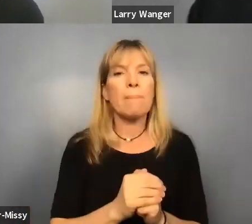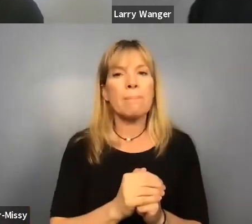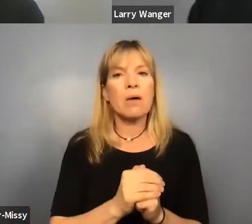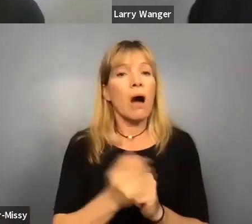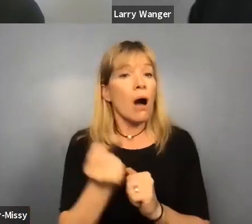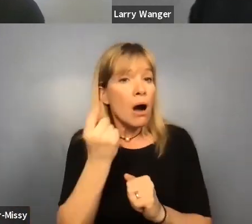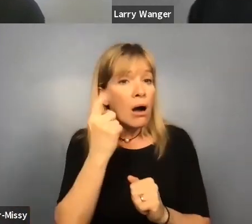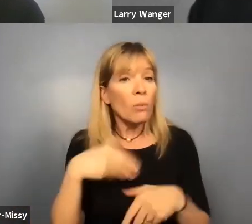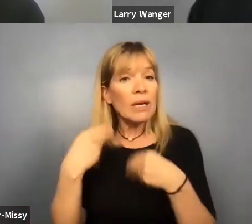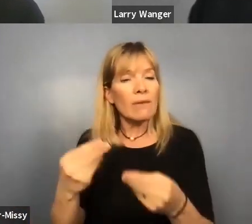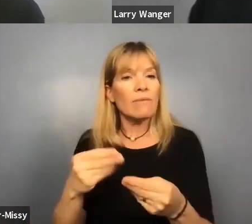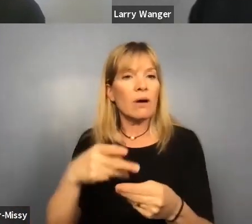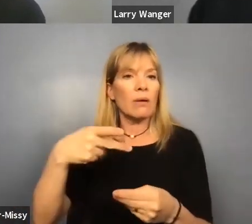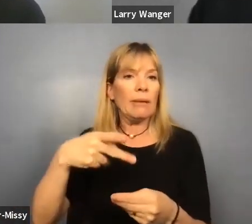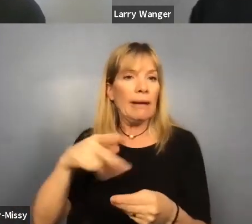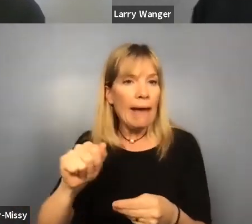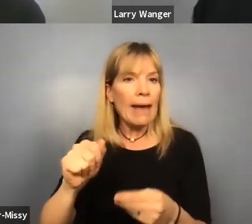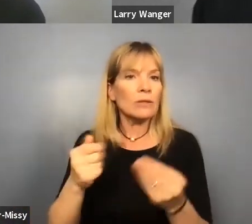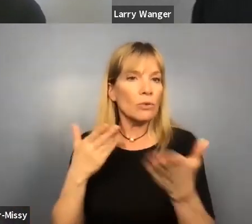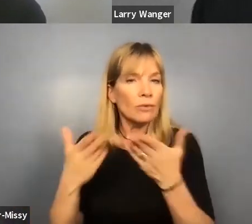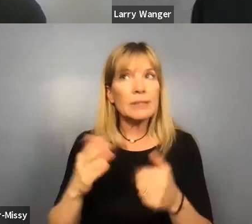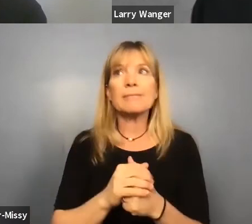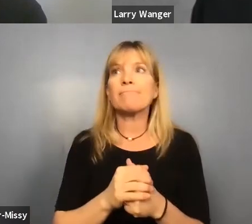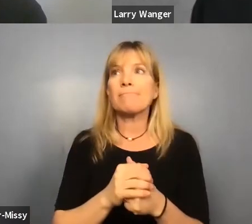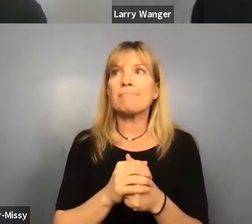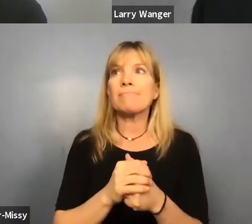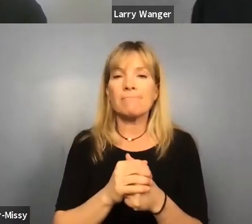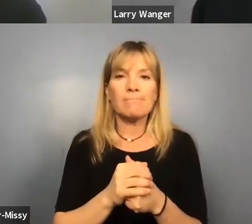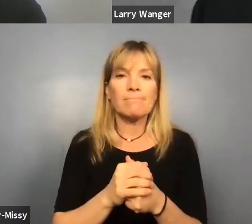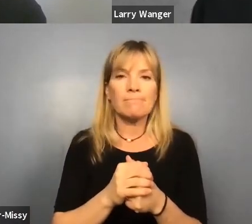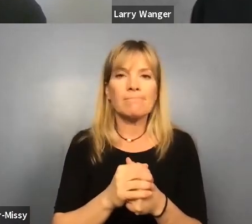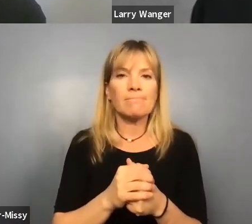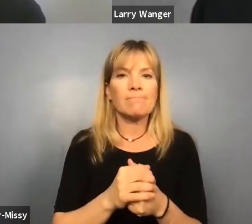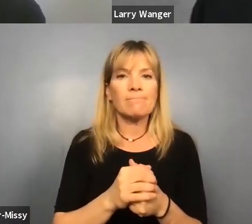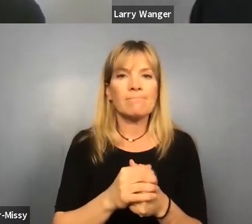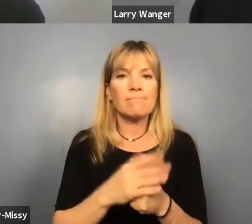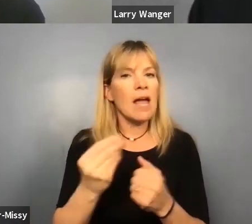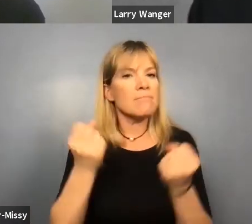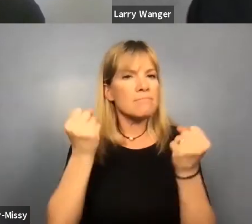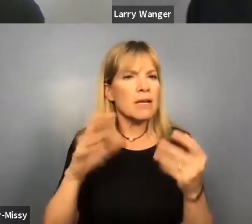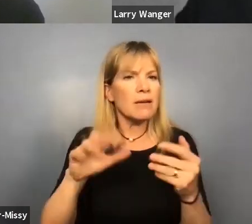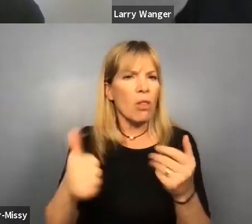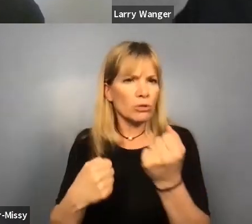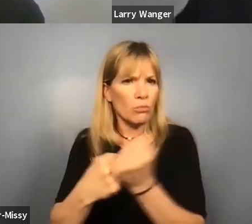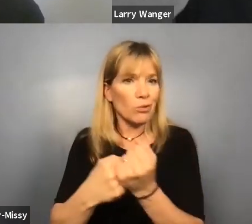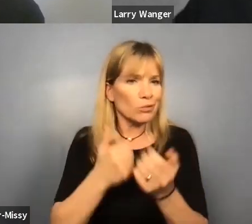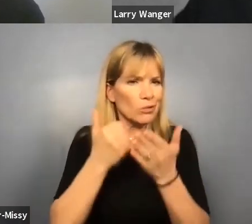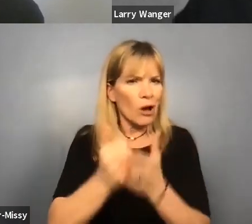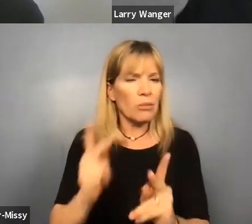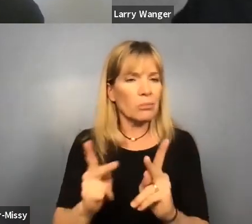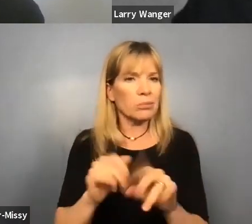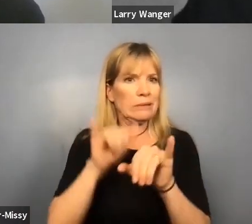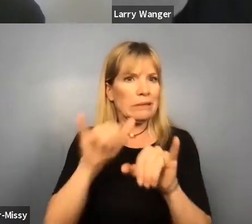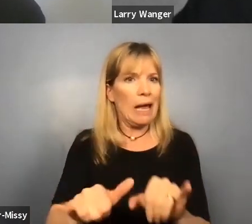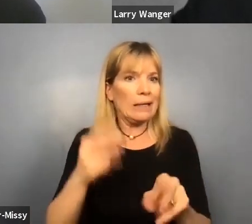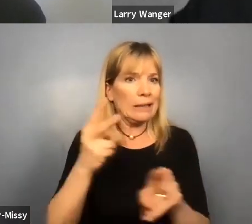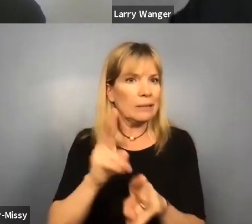providing those personal assistance services and, uh, a number of other supports to help people remain independent.